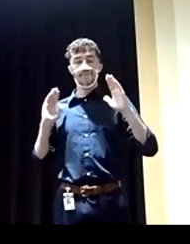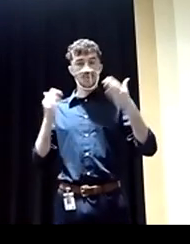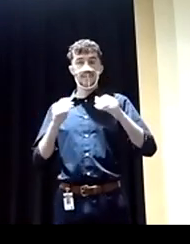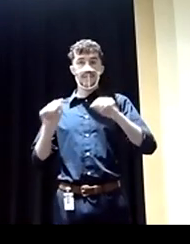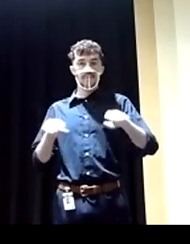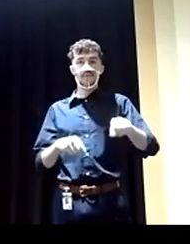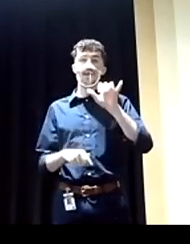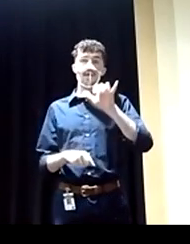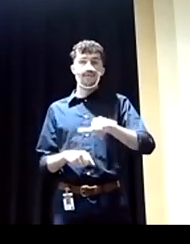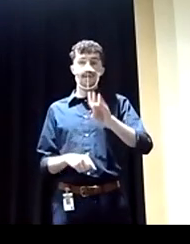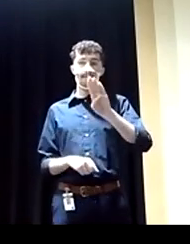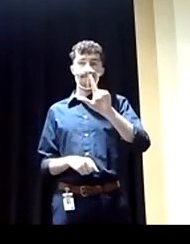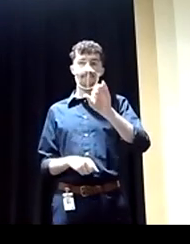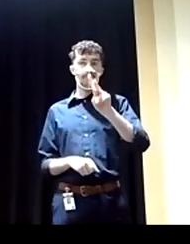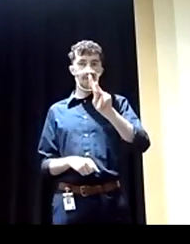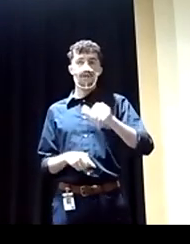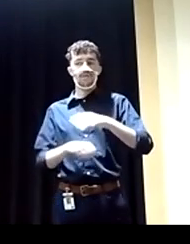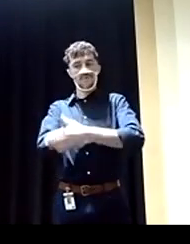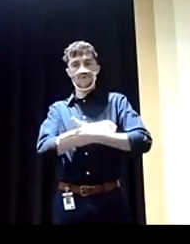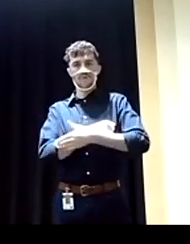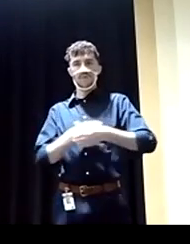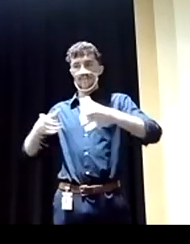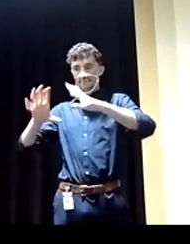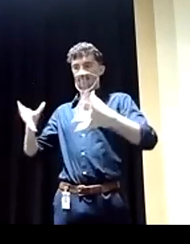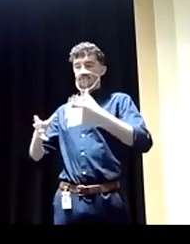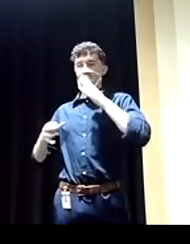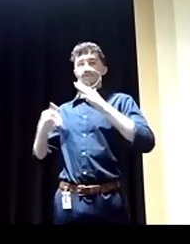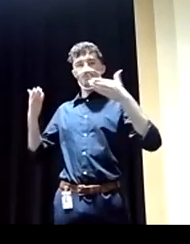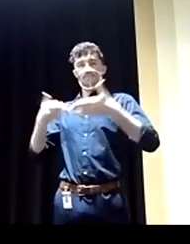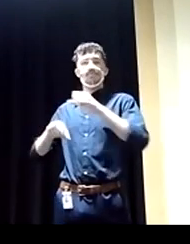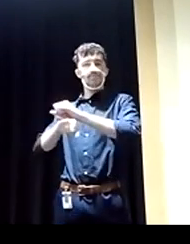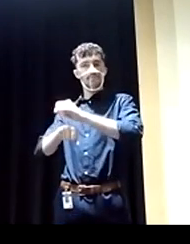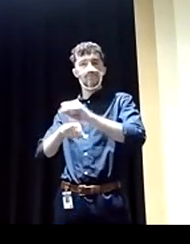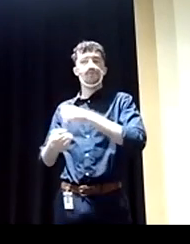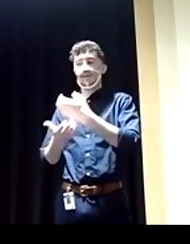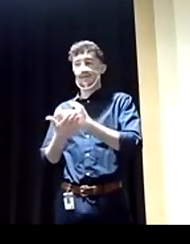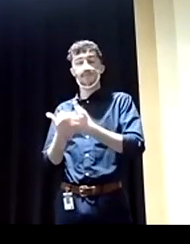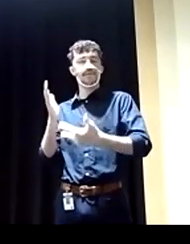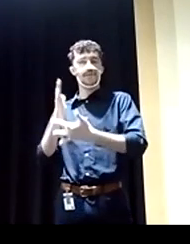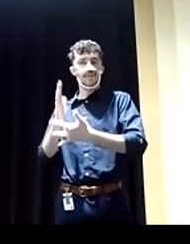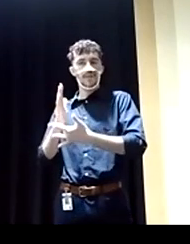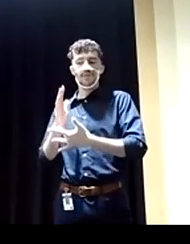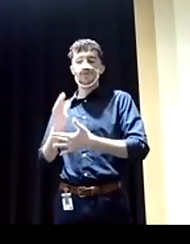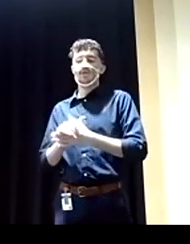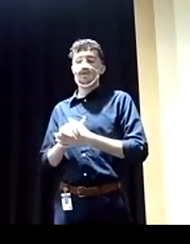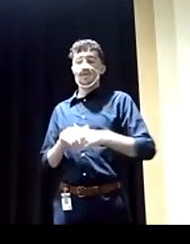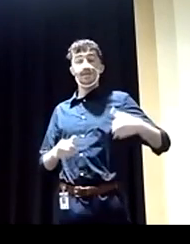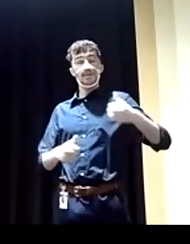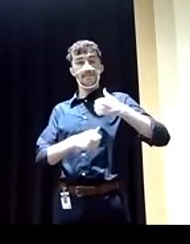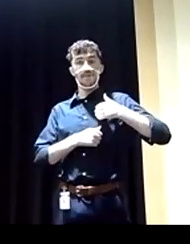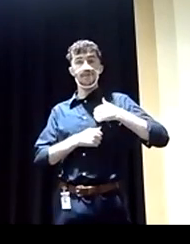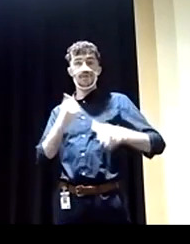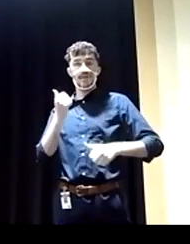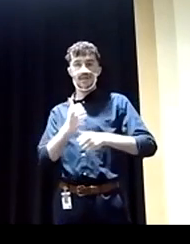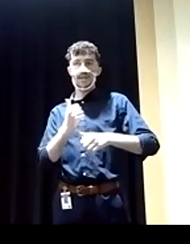that block of countries working together, working together on economics, on human rights, on technology, and on military aid in places that